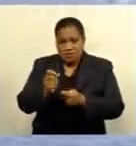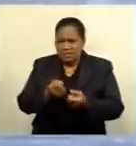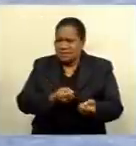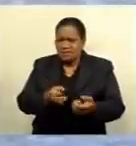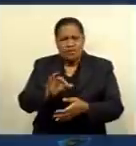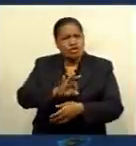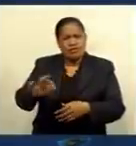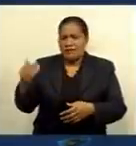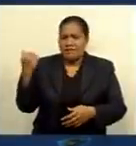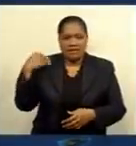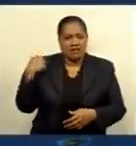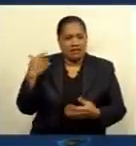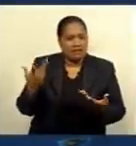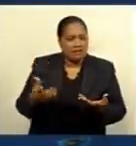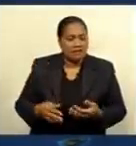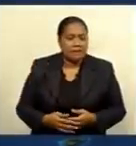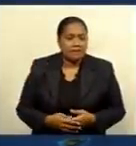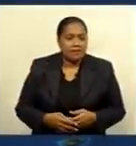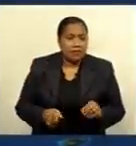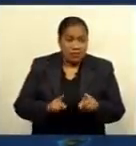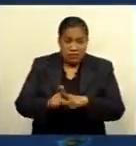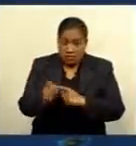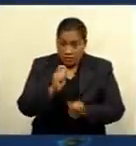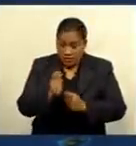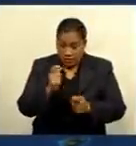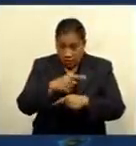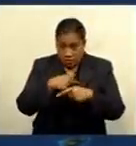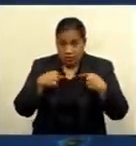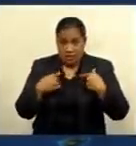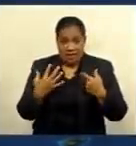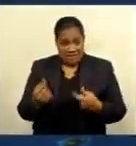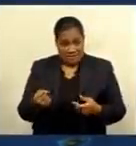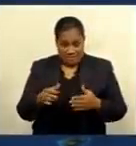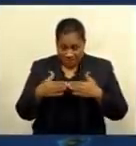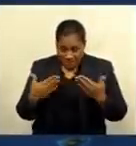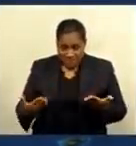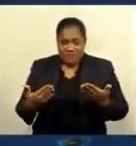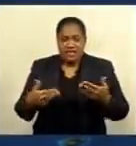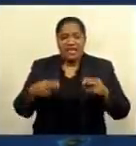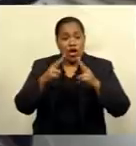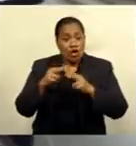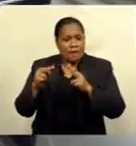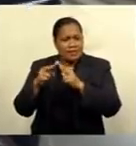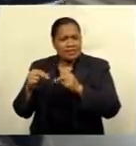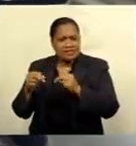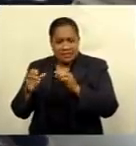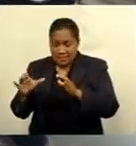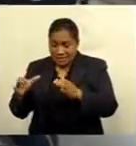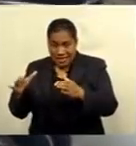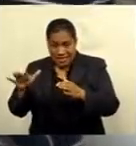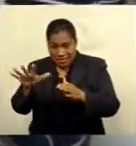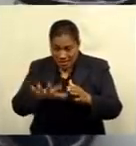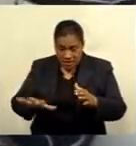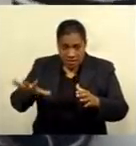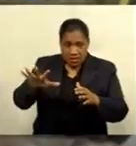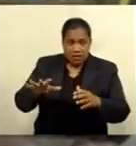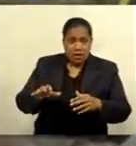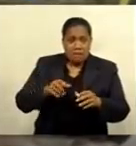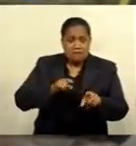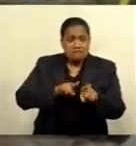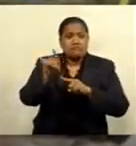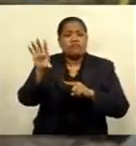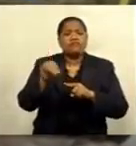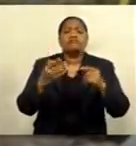of the fish that we have now in most of our urban centers, the bulk of it is from granuleums.